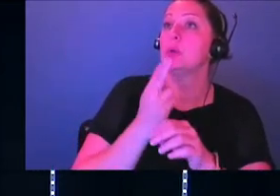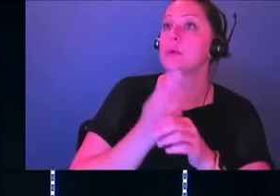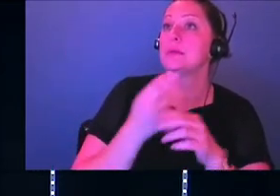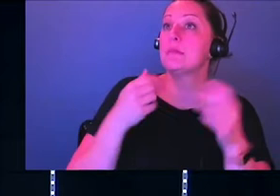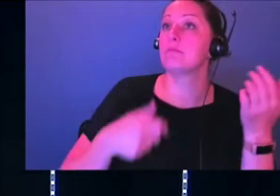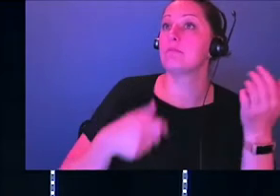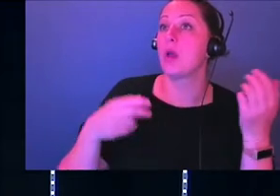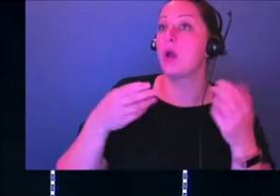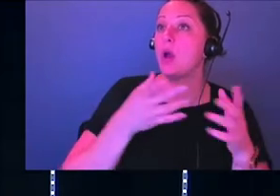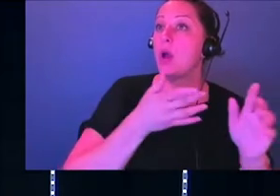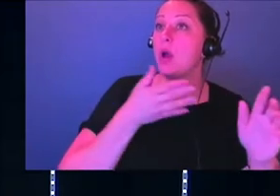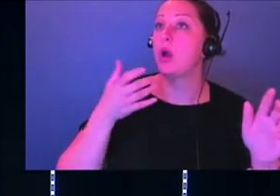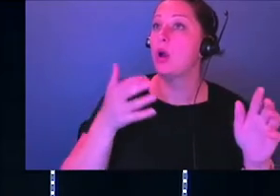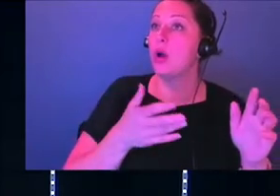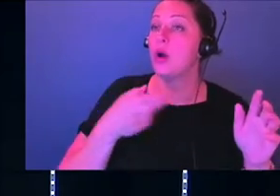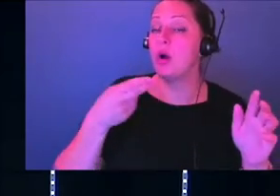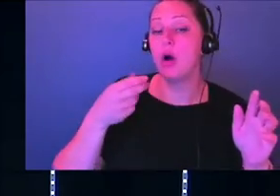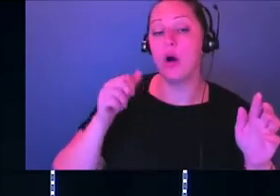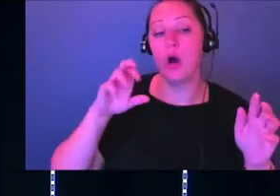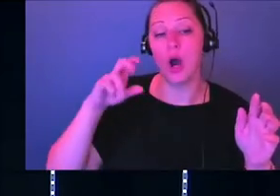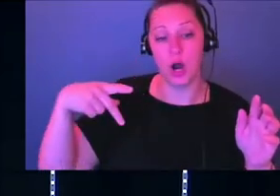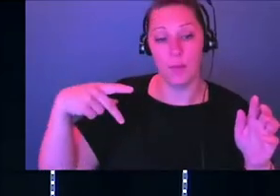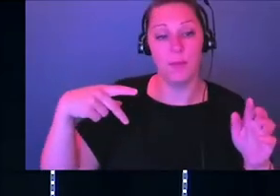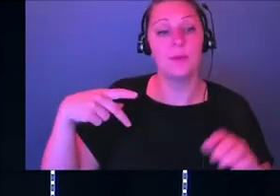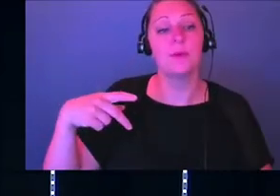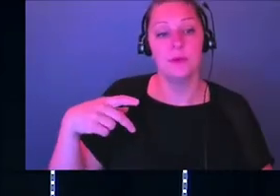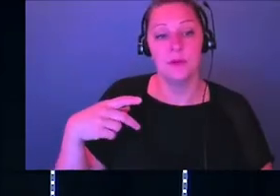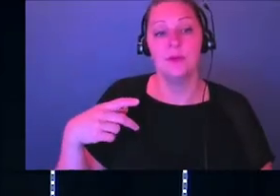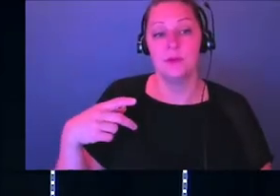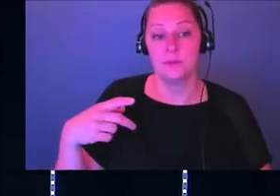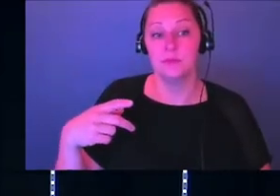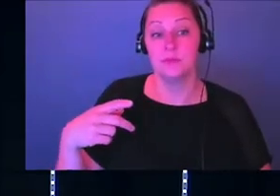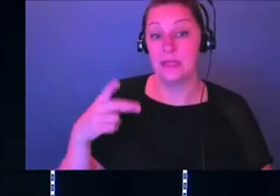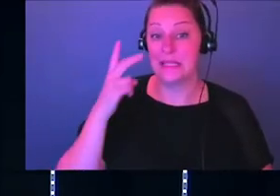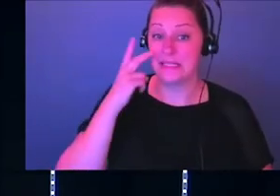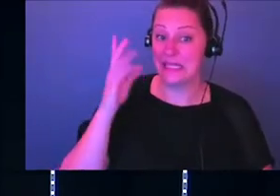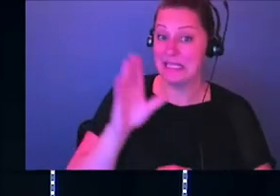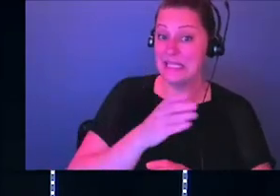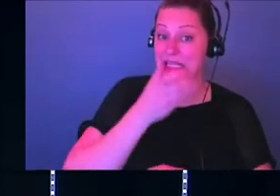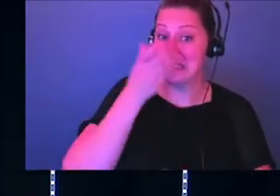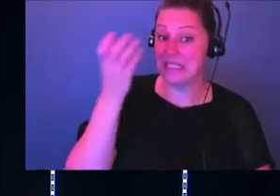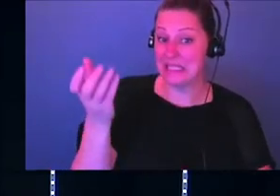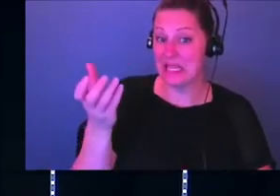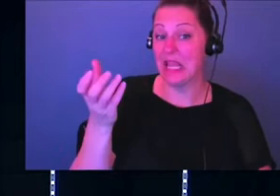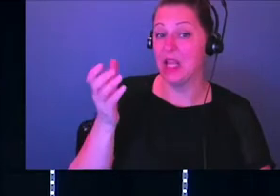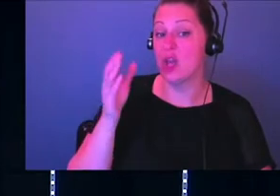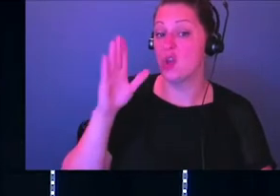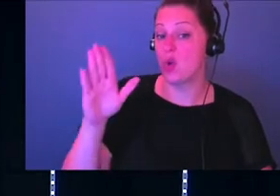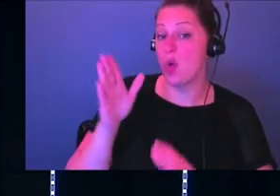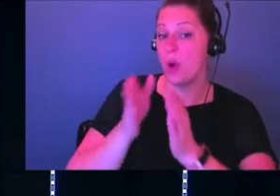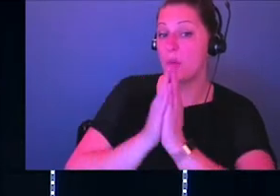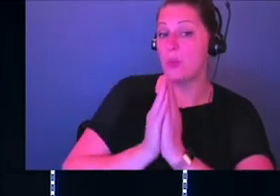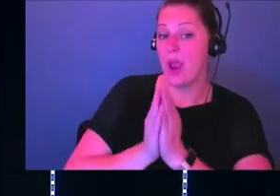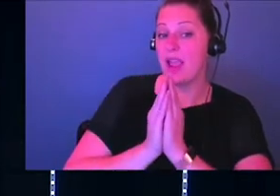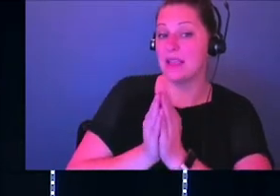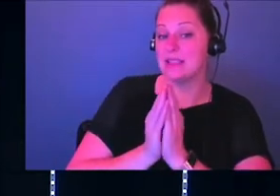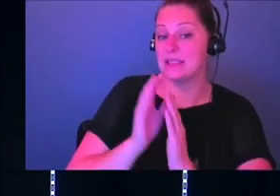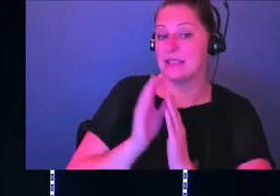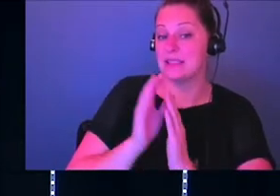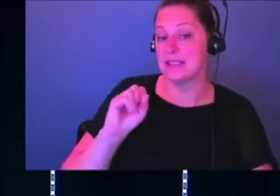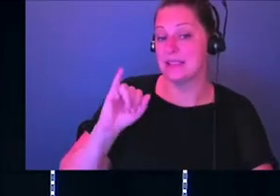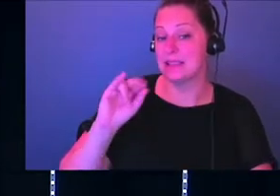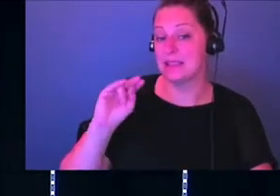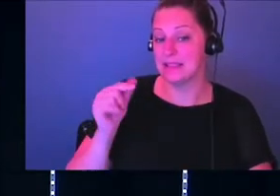okay? So here we see the word sing, okay? It says, will sing your praises, but that sing is the translated word